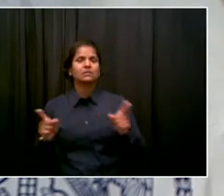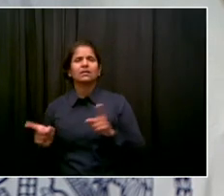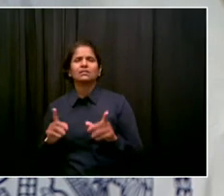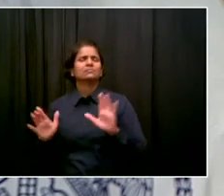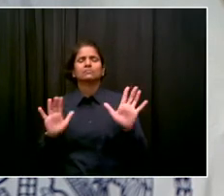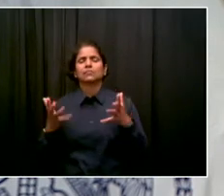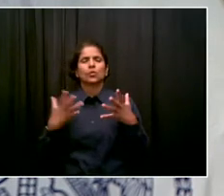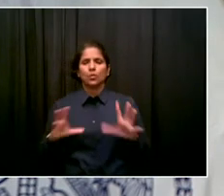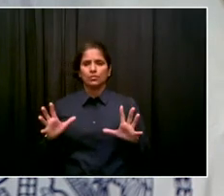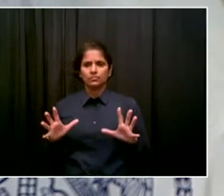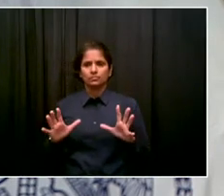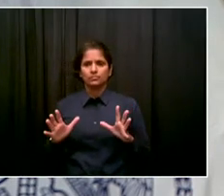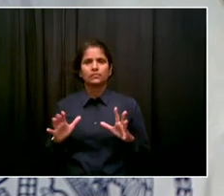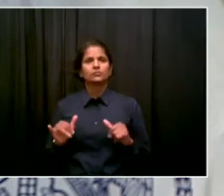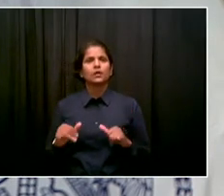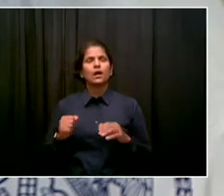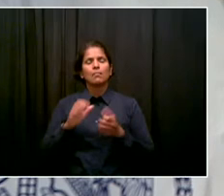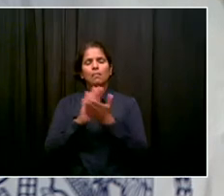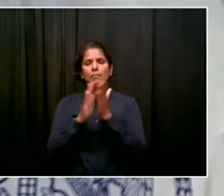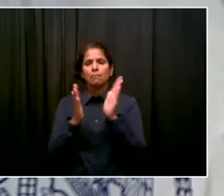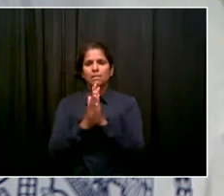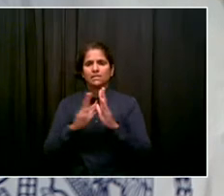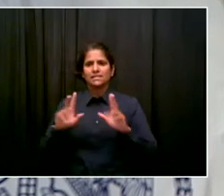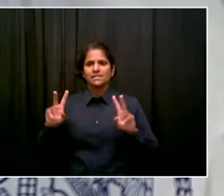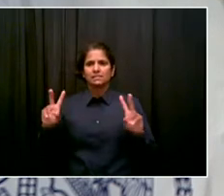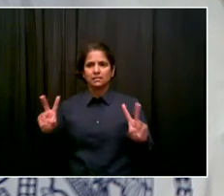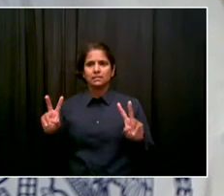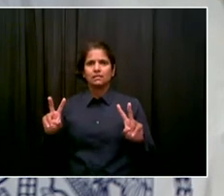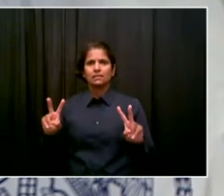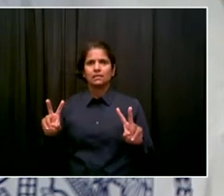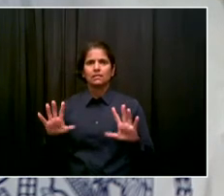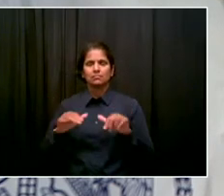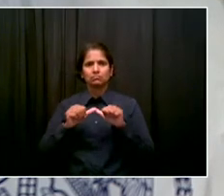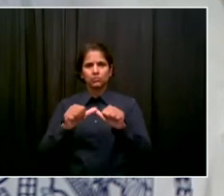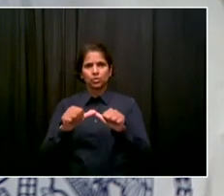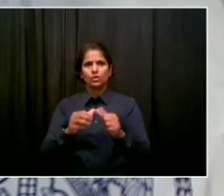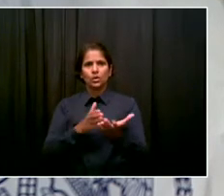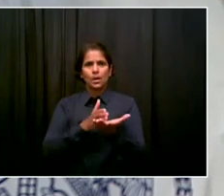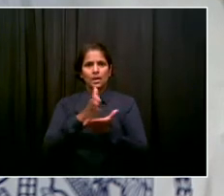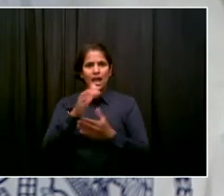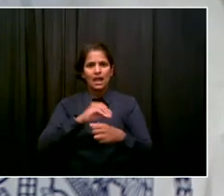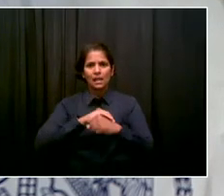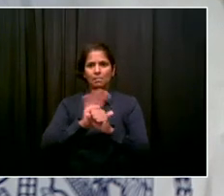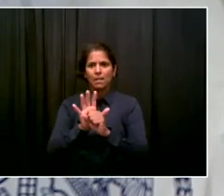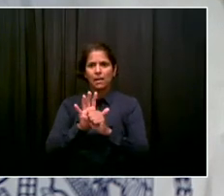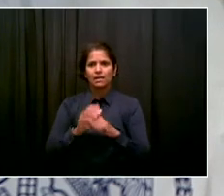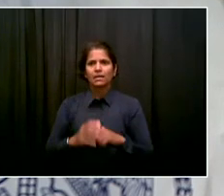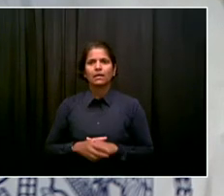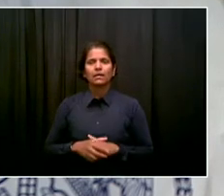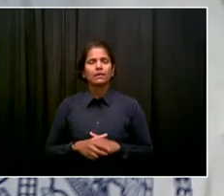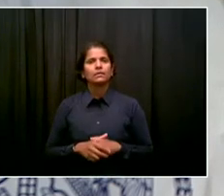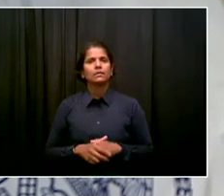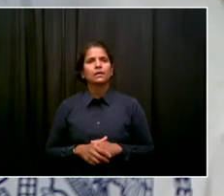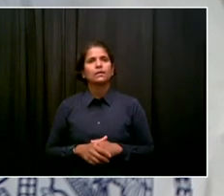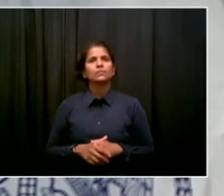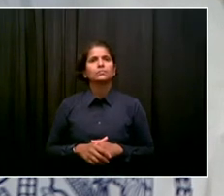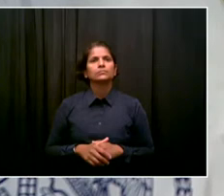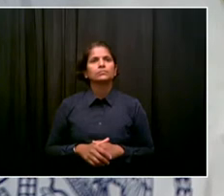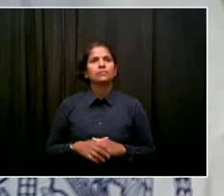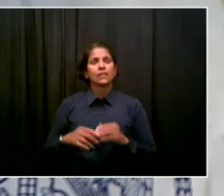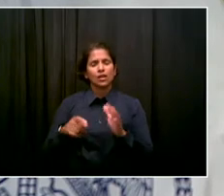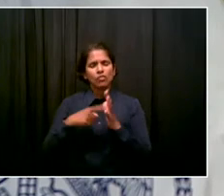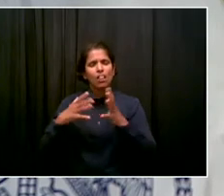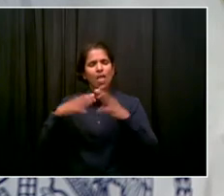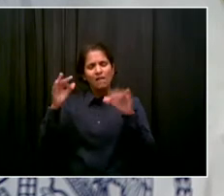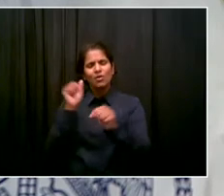forward out of this pandemic. It took a lot of work to strike that balance, but it was struck. We learned lessons.